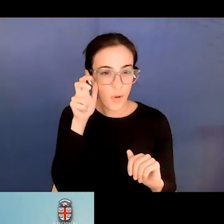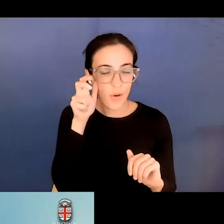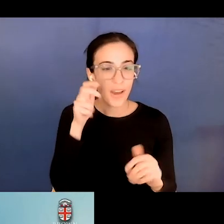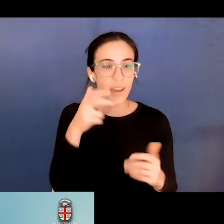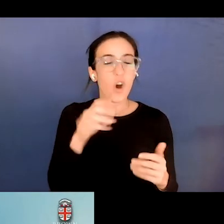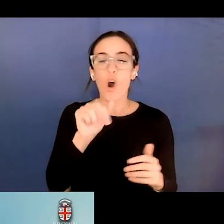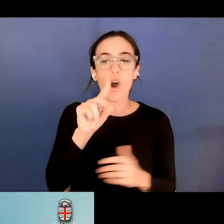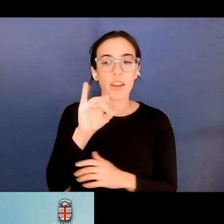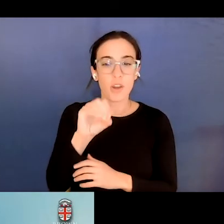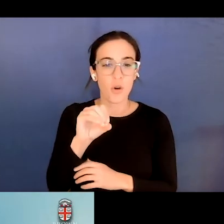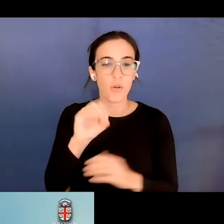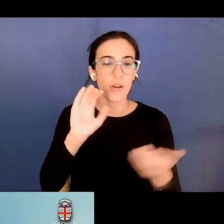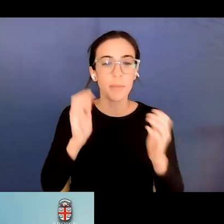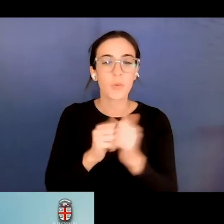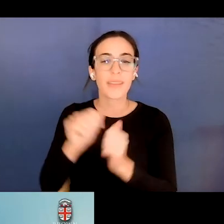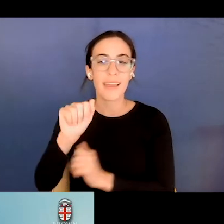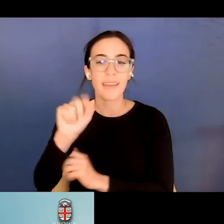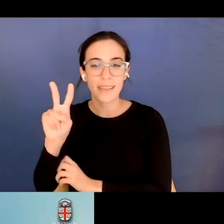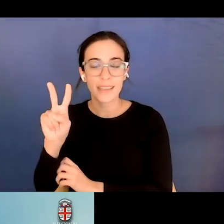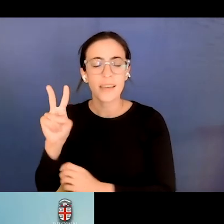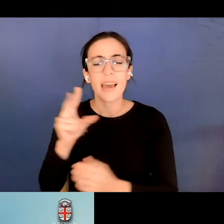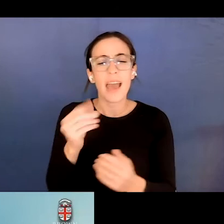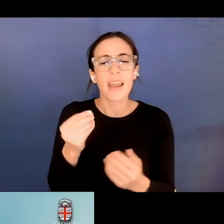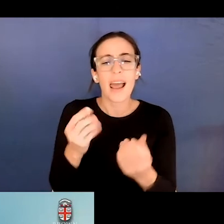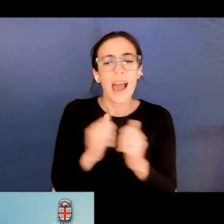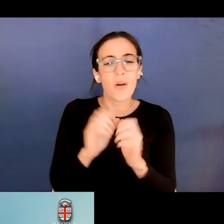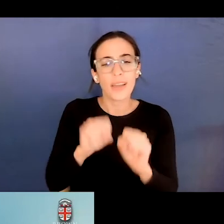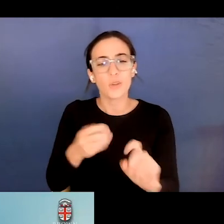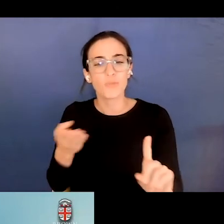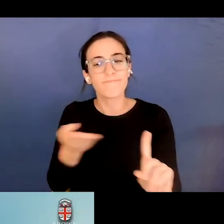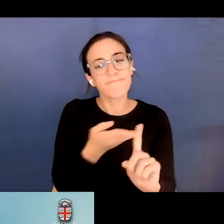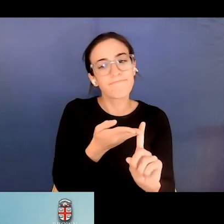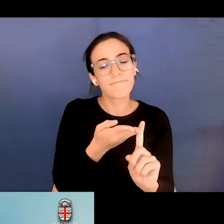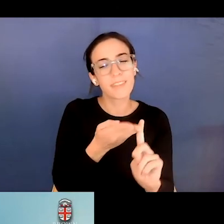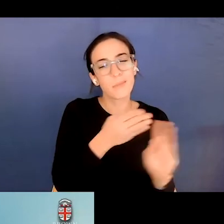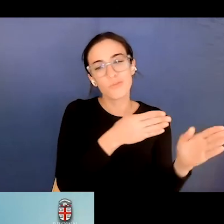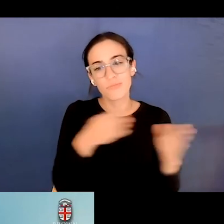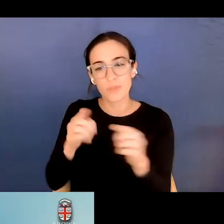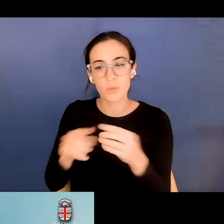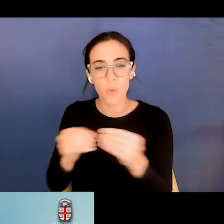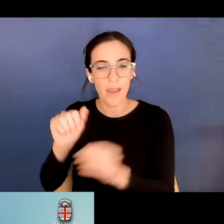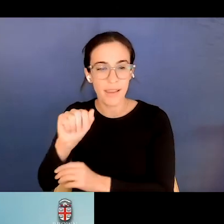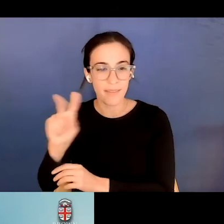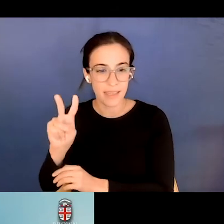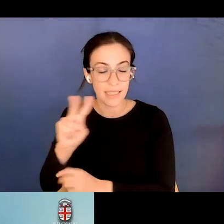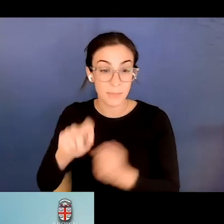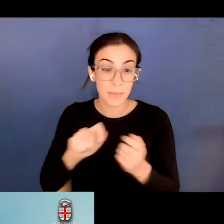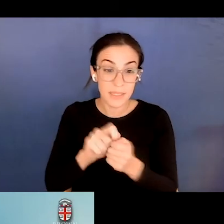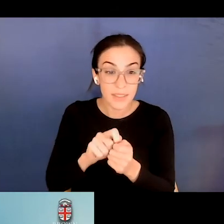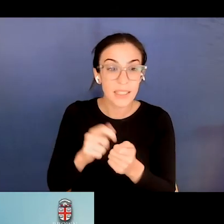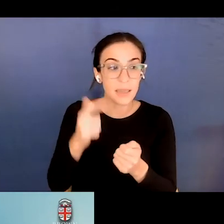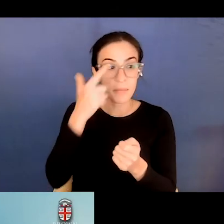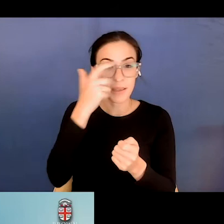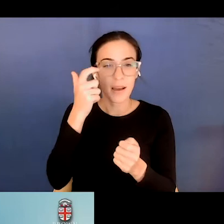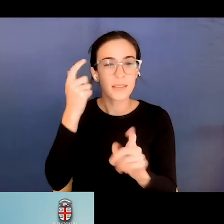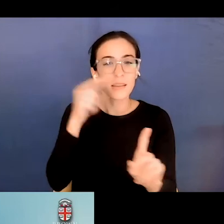to move to more audio visual materials? Specifically speaking to the belief that students need practice with audio